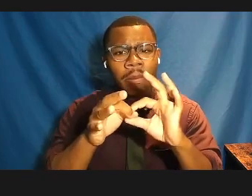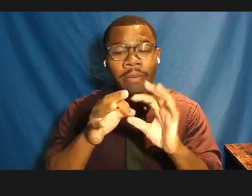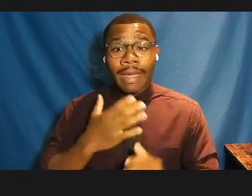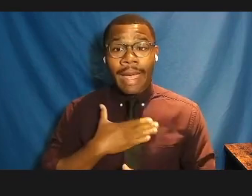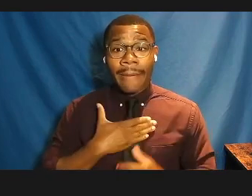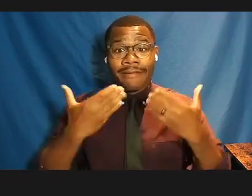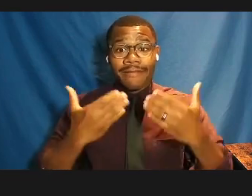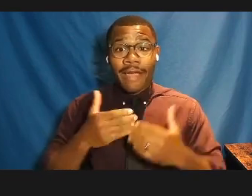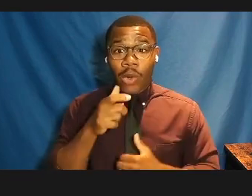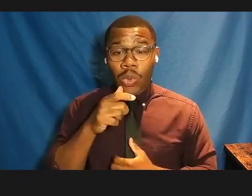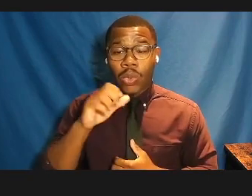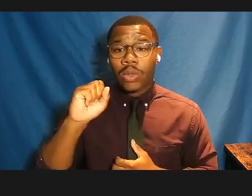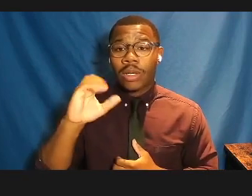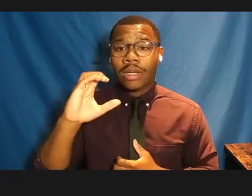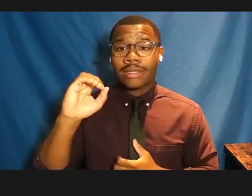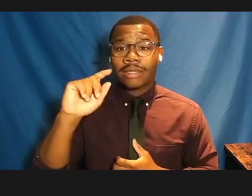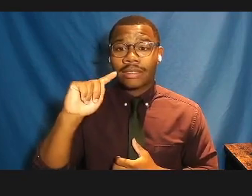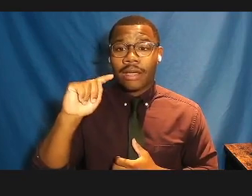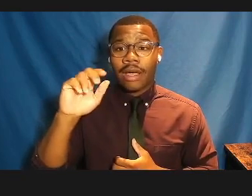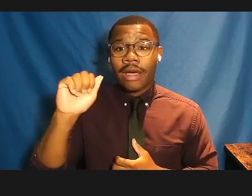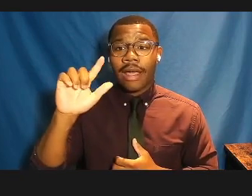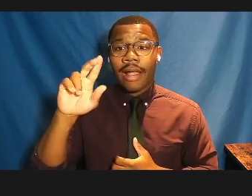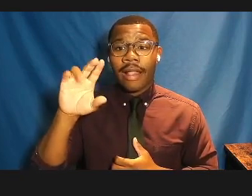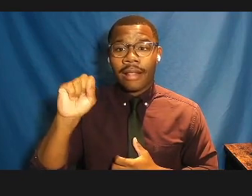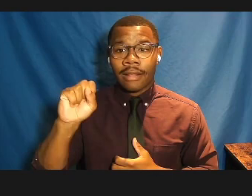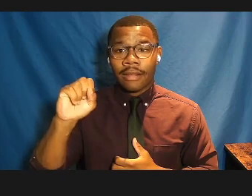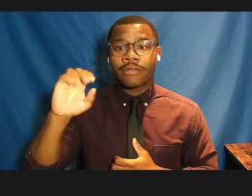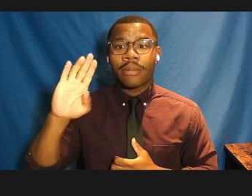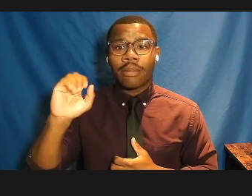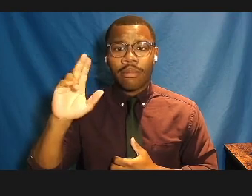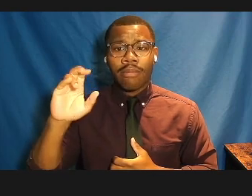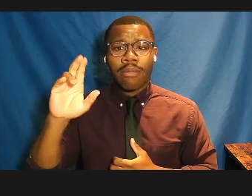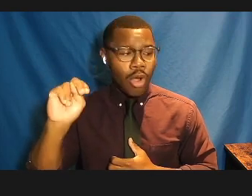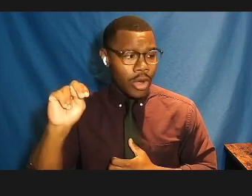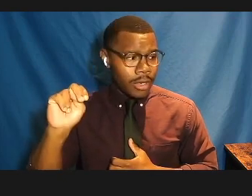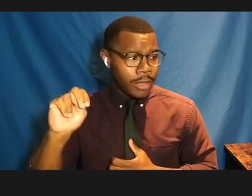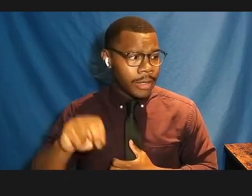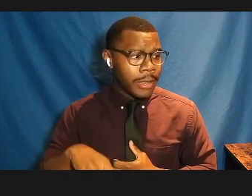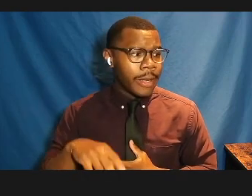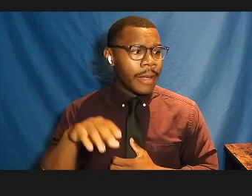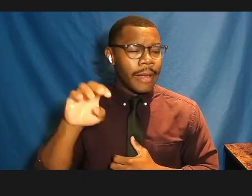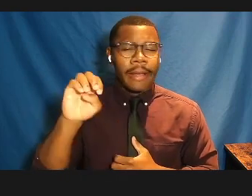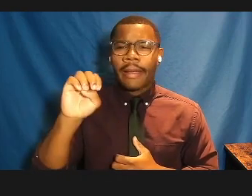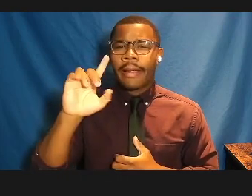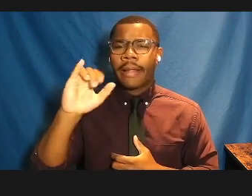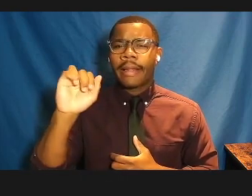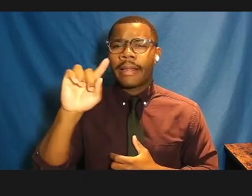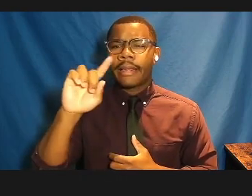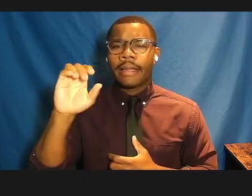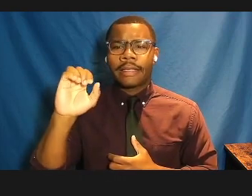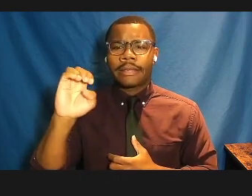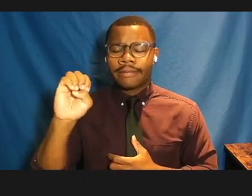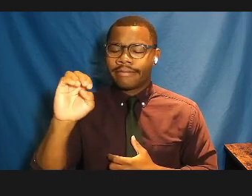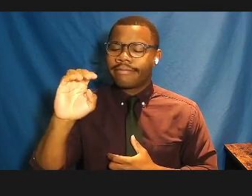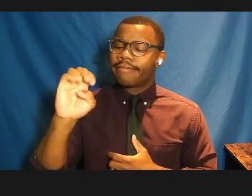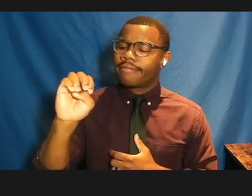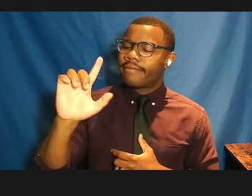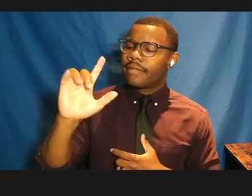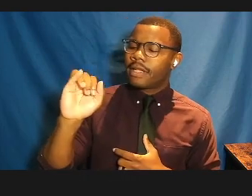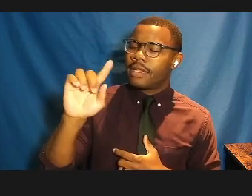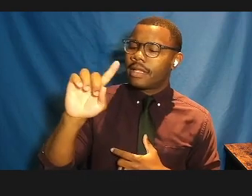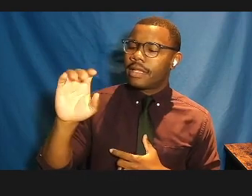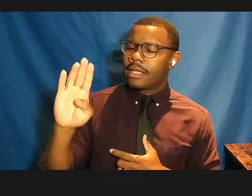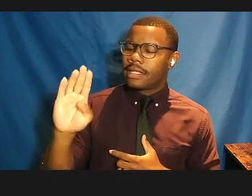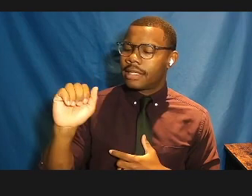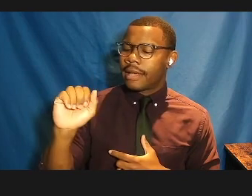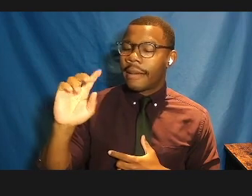Elizabeth James Perry, and Kyle T. Mays. So I'm going to quickly run through their phenomenal bio so you